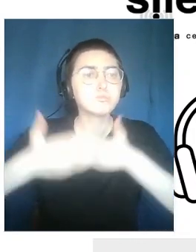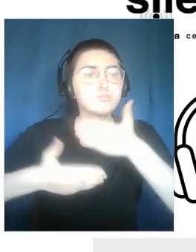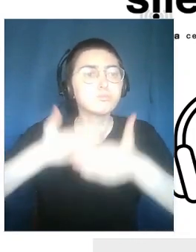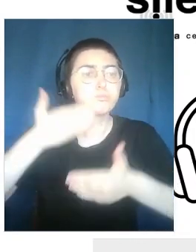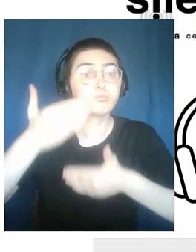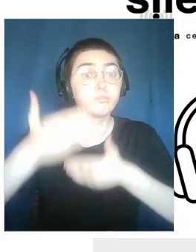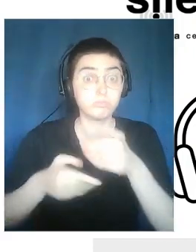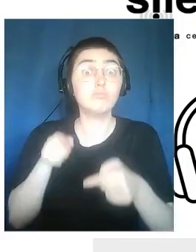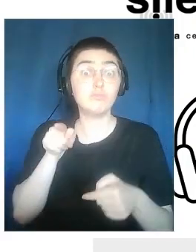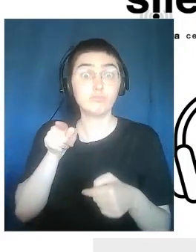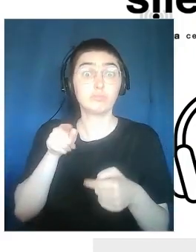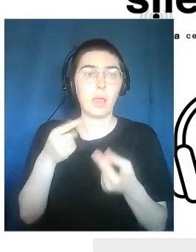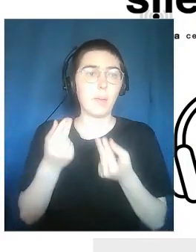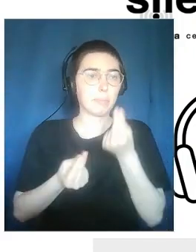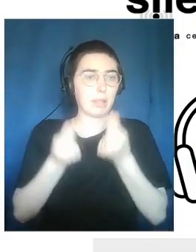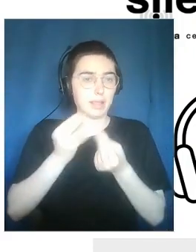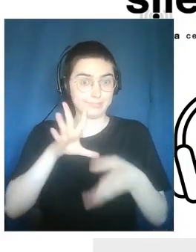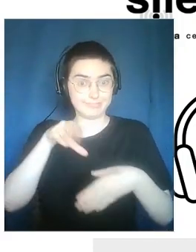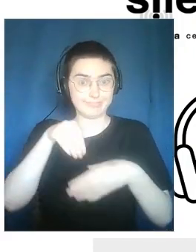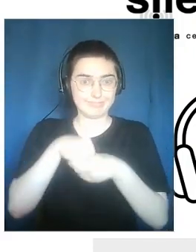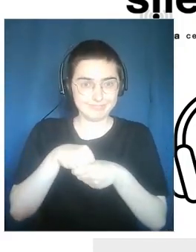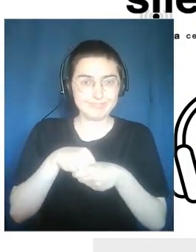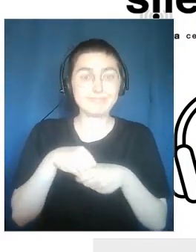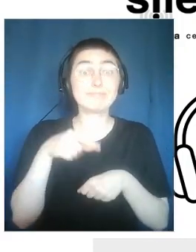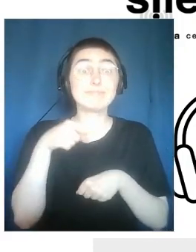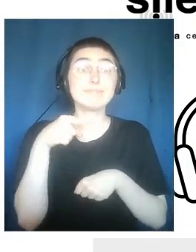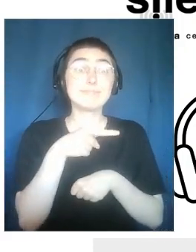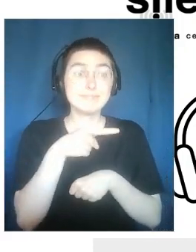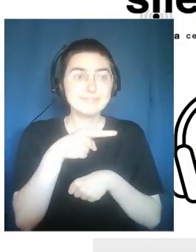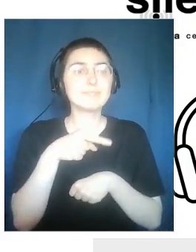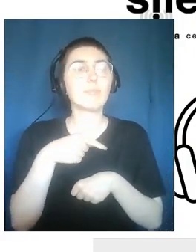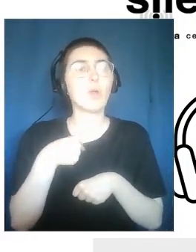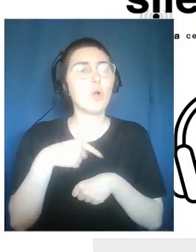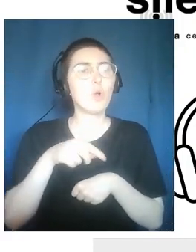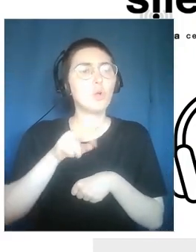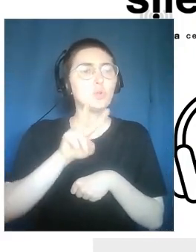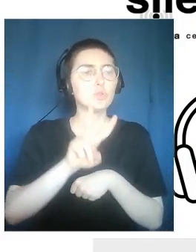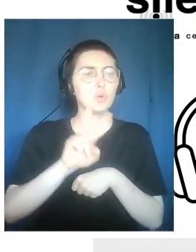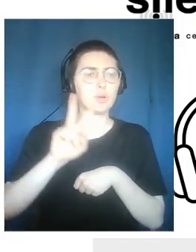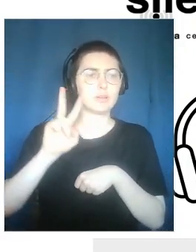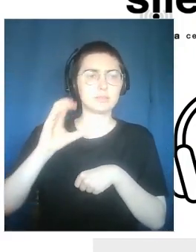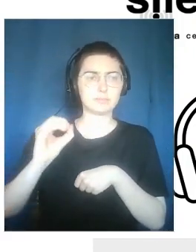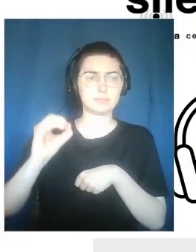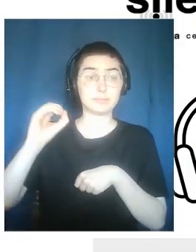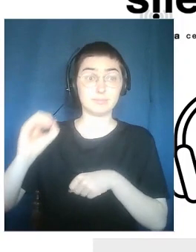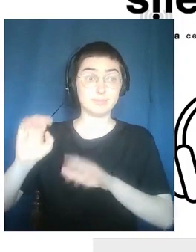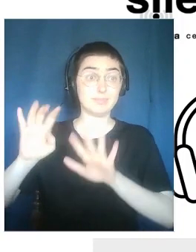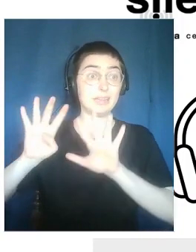So we started in 2009